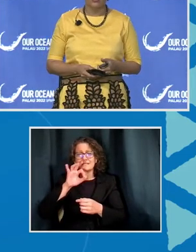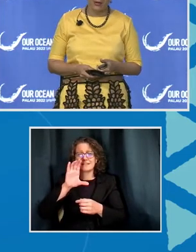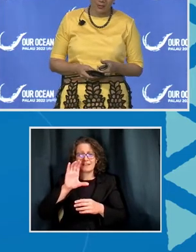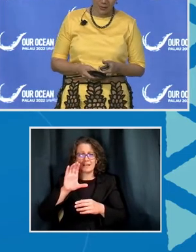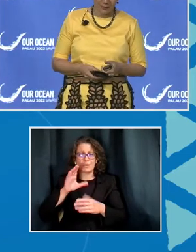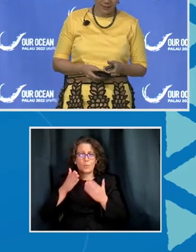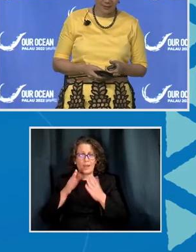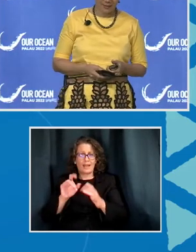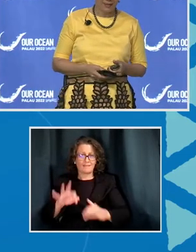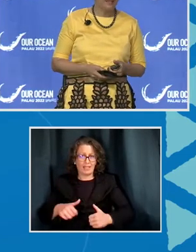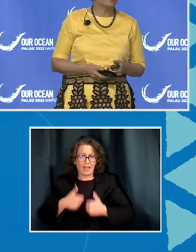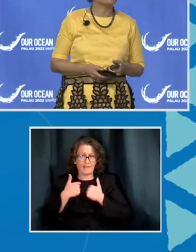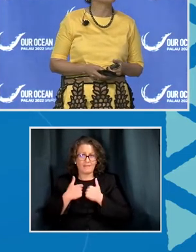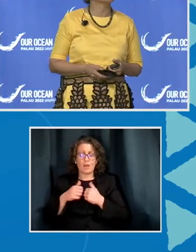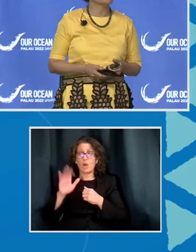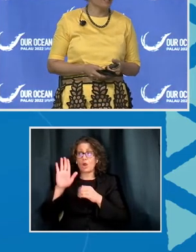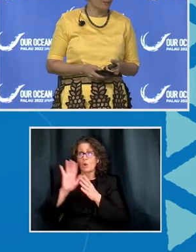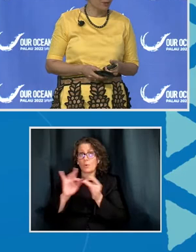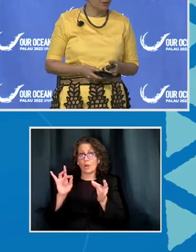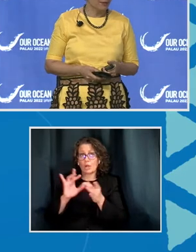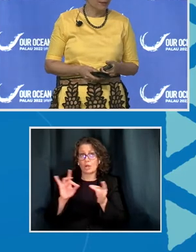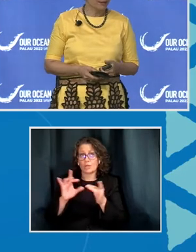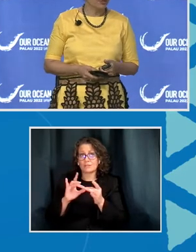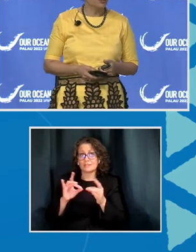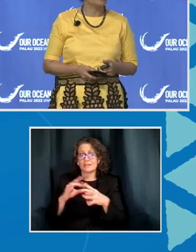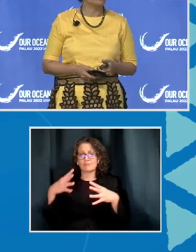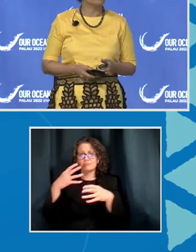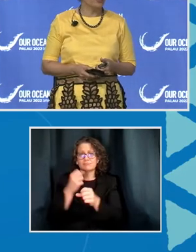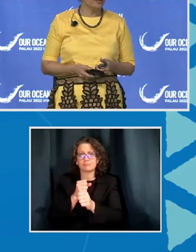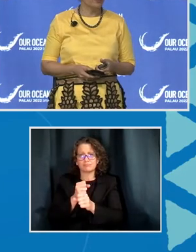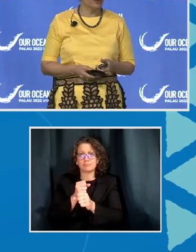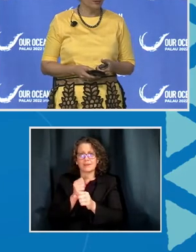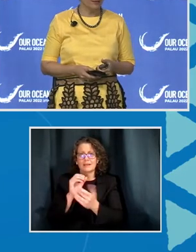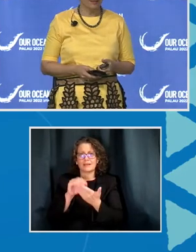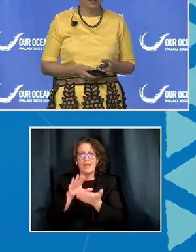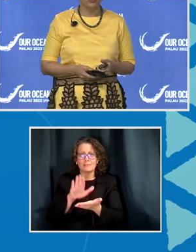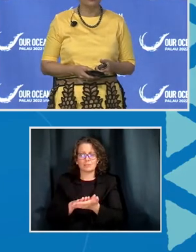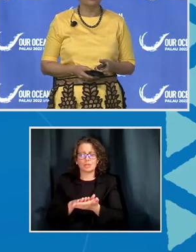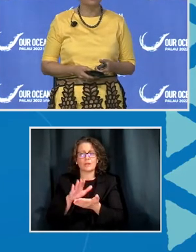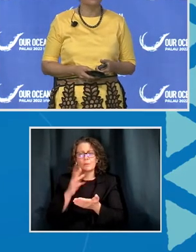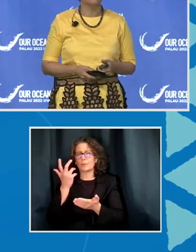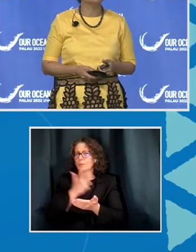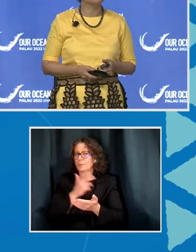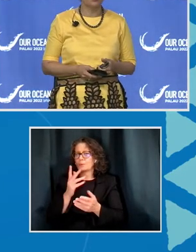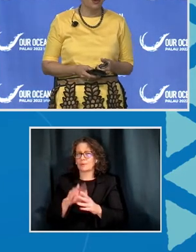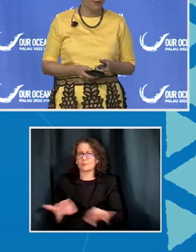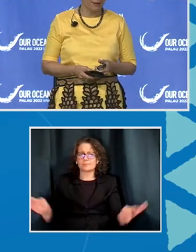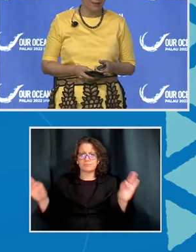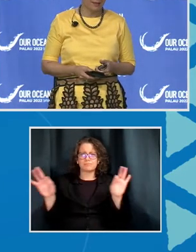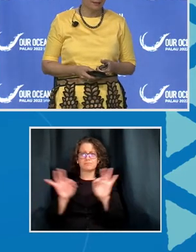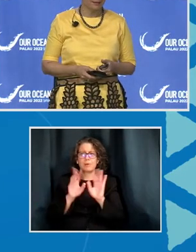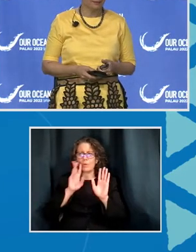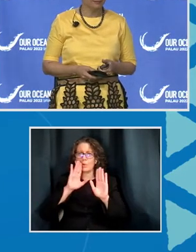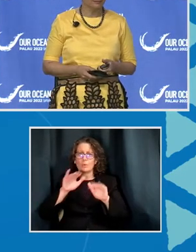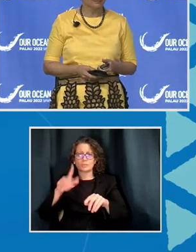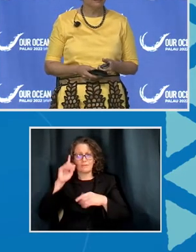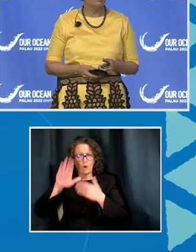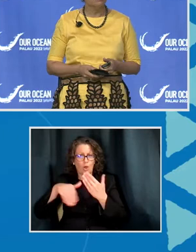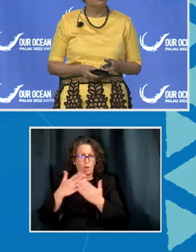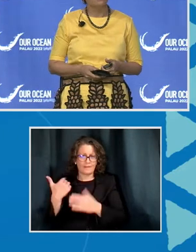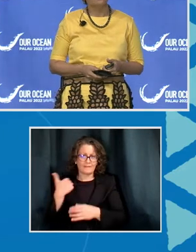Her words succinctly capture just how critical the ocean is to all of us.